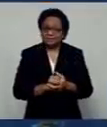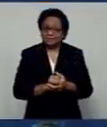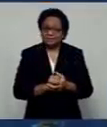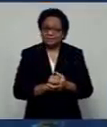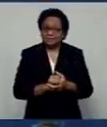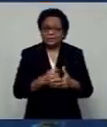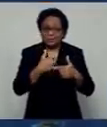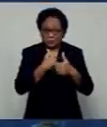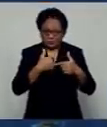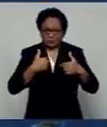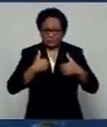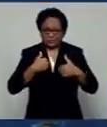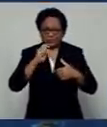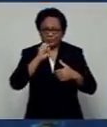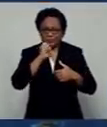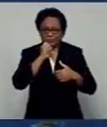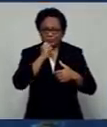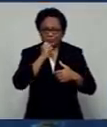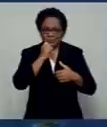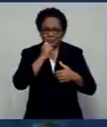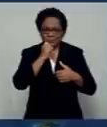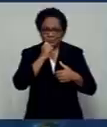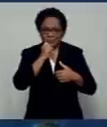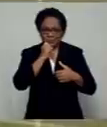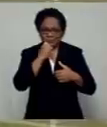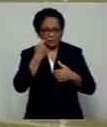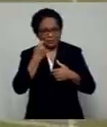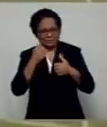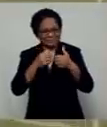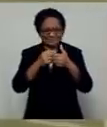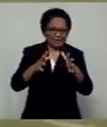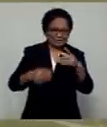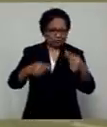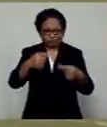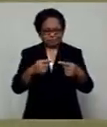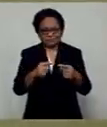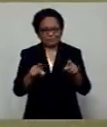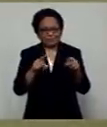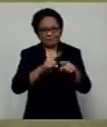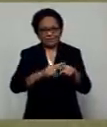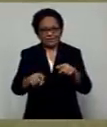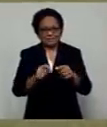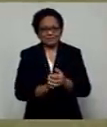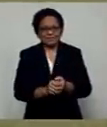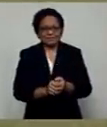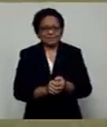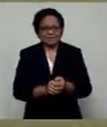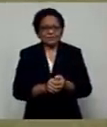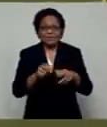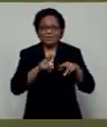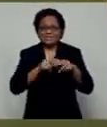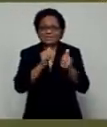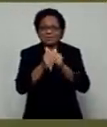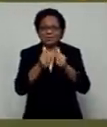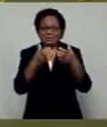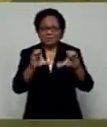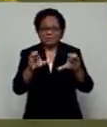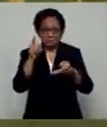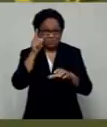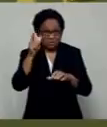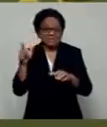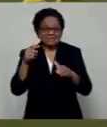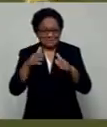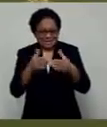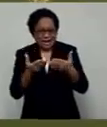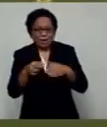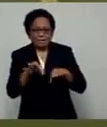first batches of sports to sort of get back on court. Fiji Sports Commission Chair Peter Mazze says right now they're working on a new plan